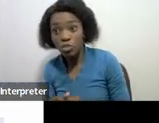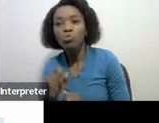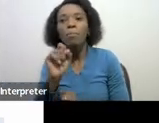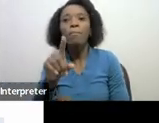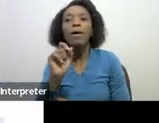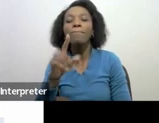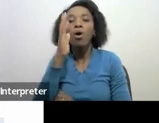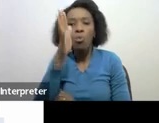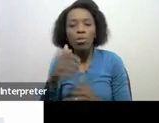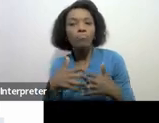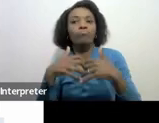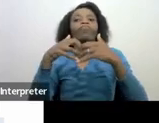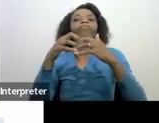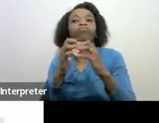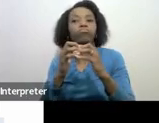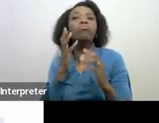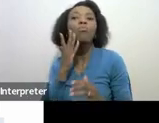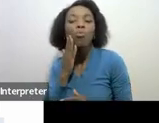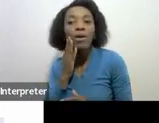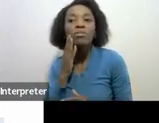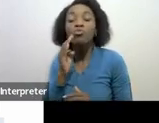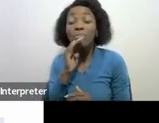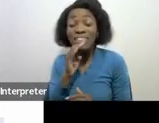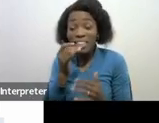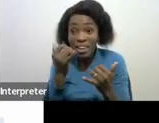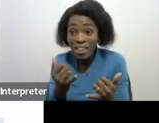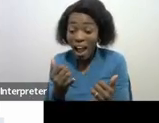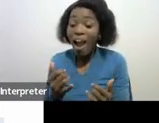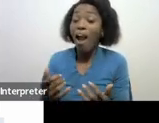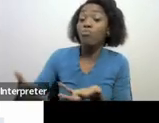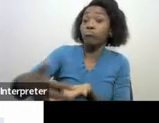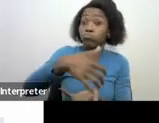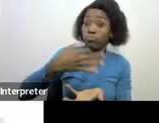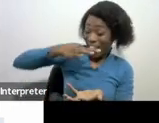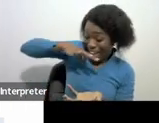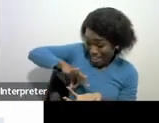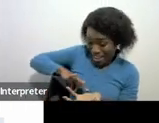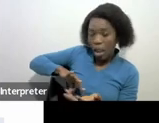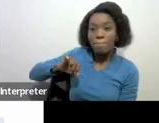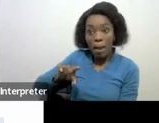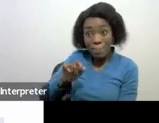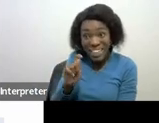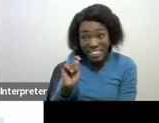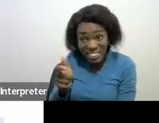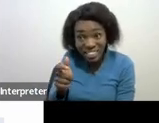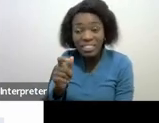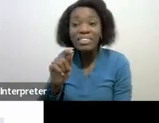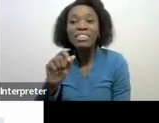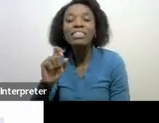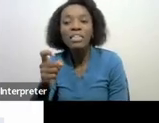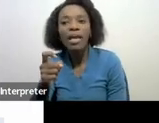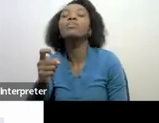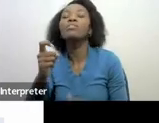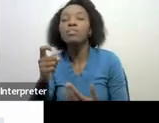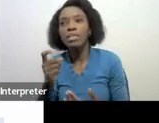effect or into place after we receive the taxable income we'll look at the pay as an which was withheld by the